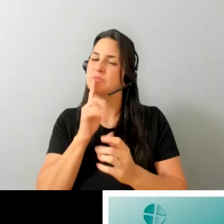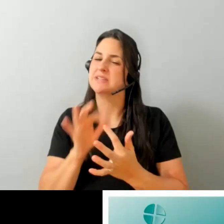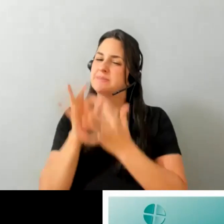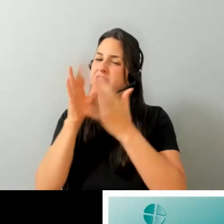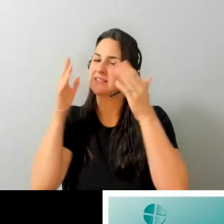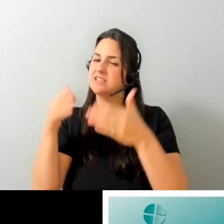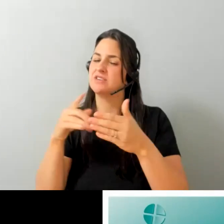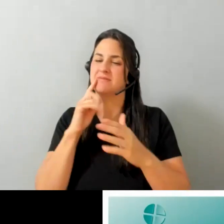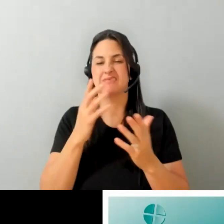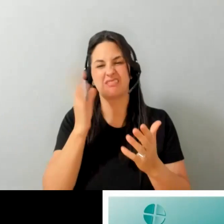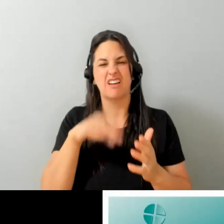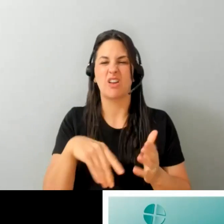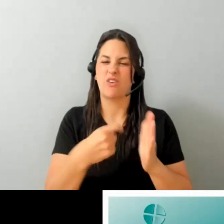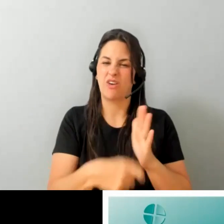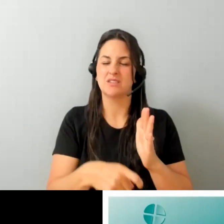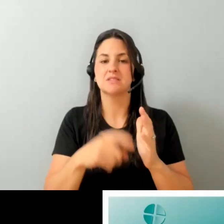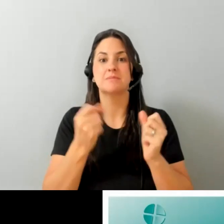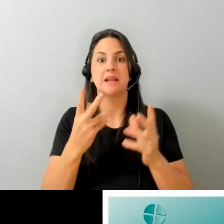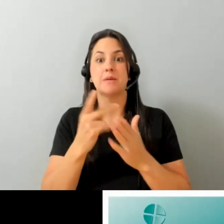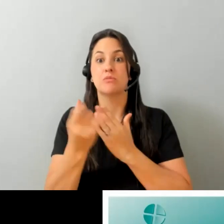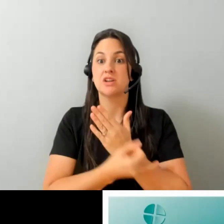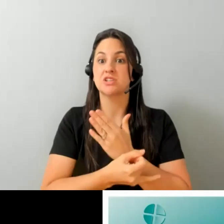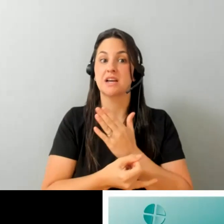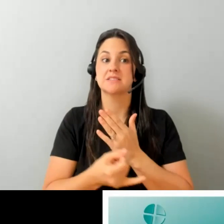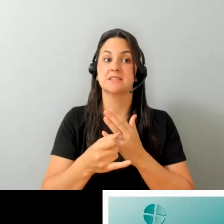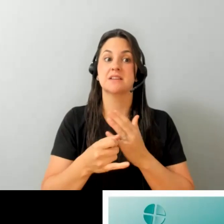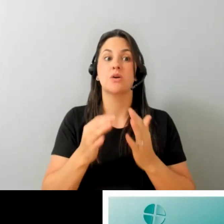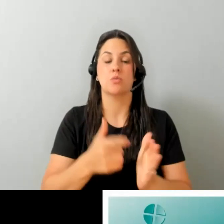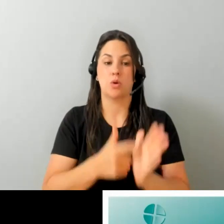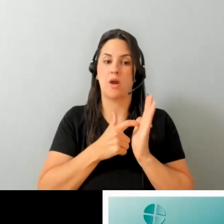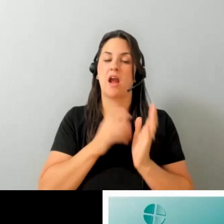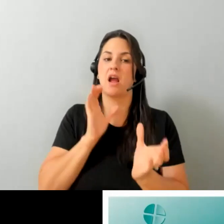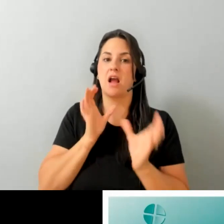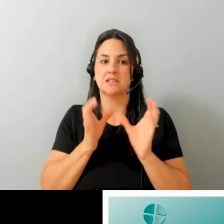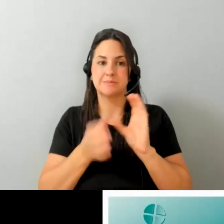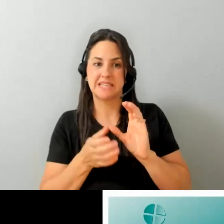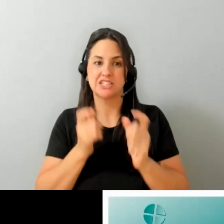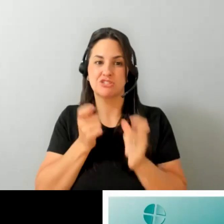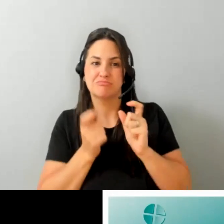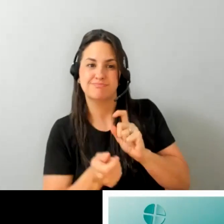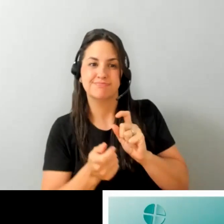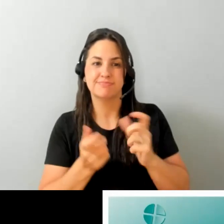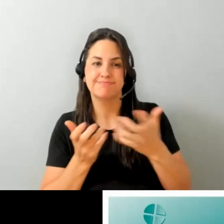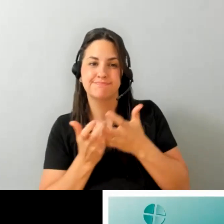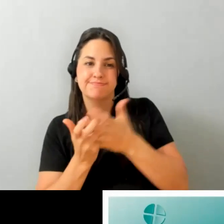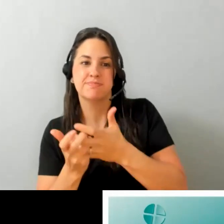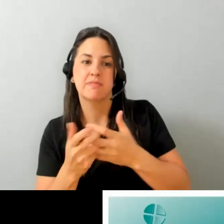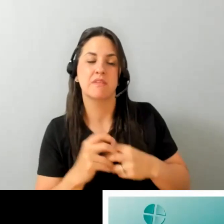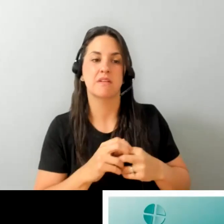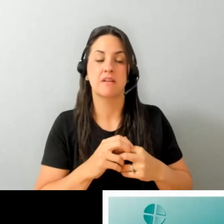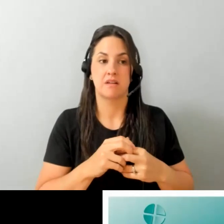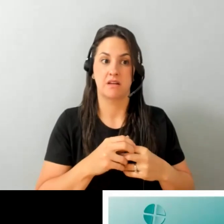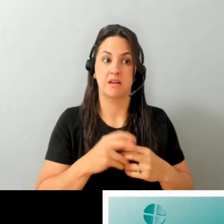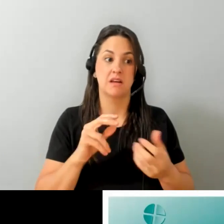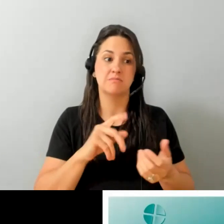the cost definitely for sure so a lot of the projects come our way require a lot of customization and uh doesn't make it any less